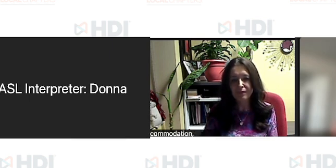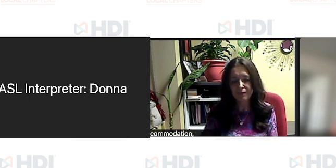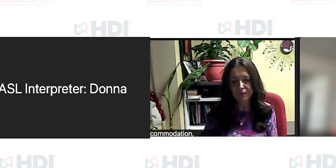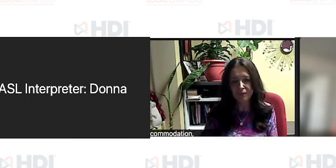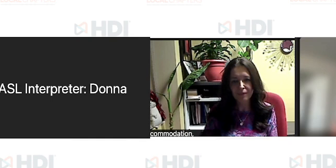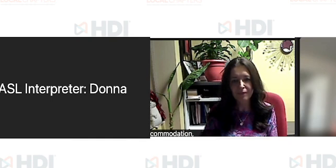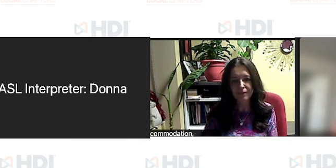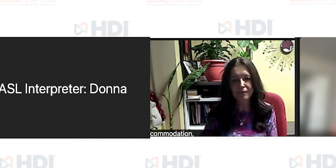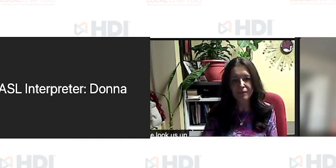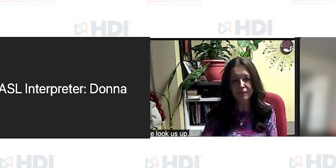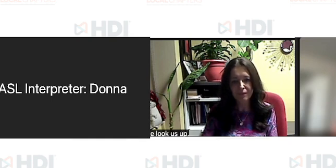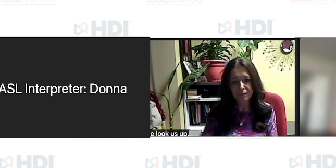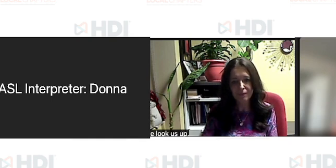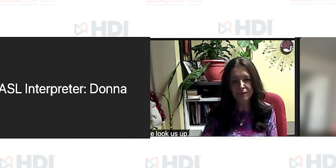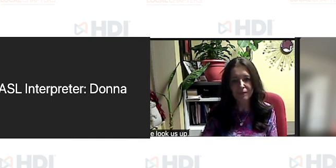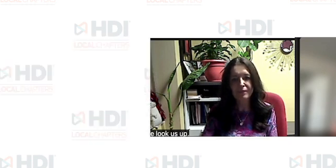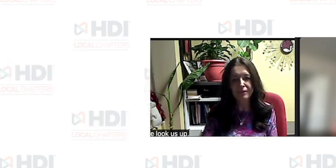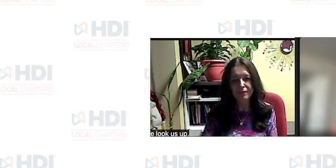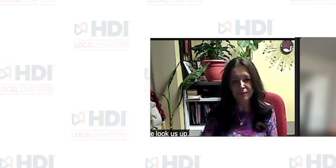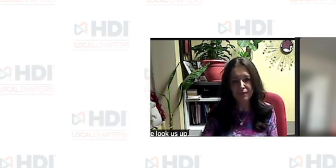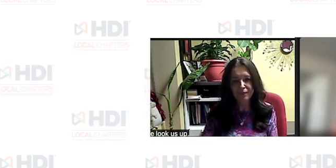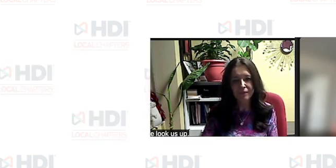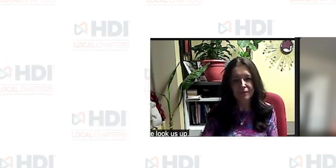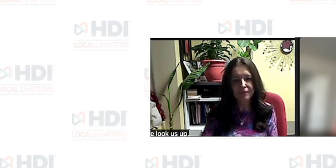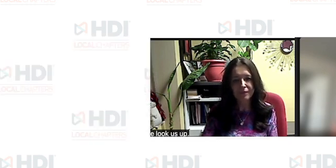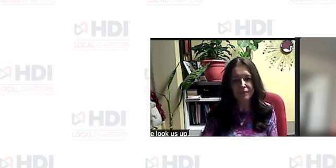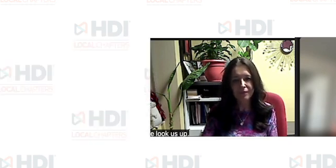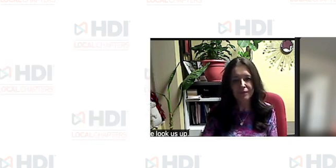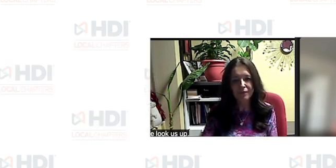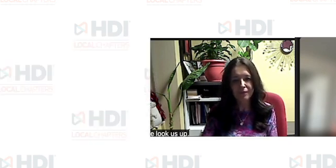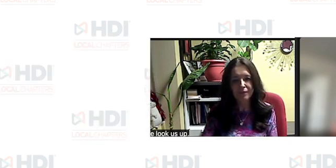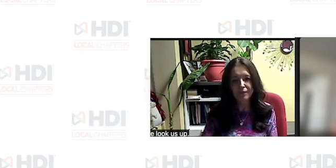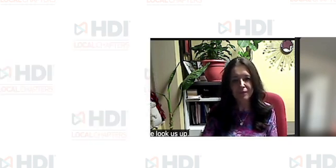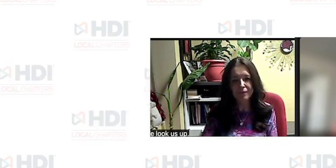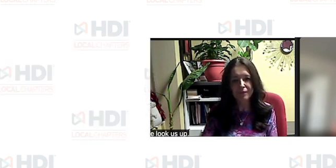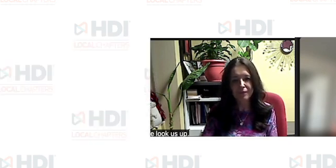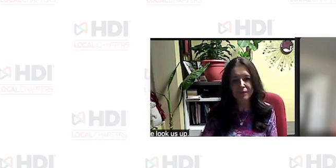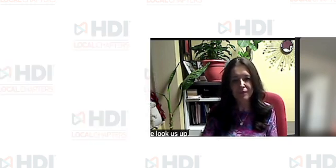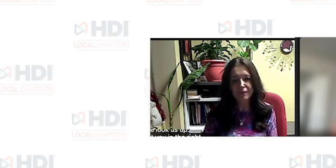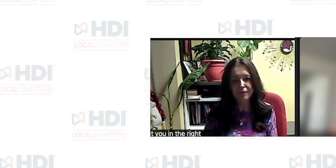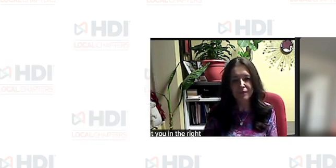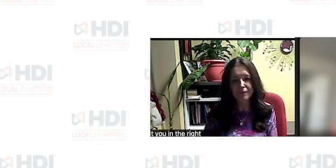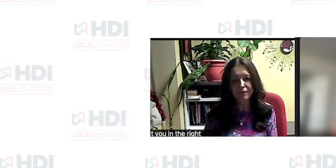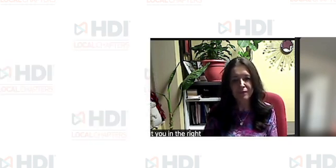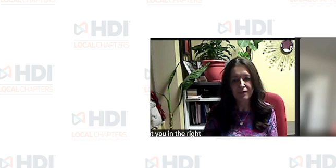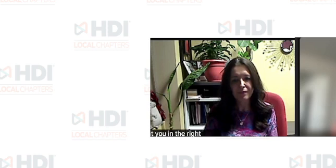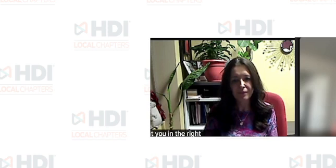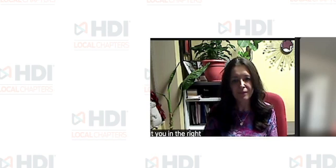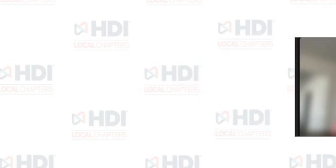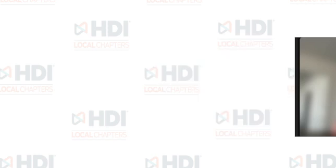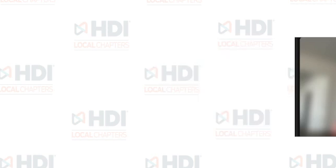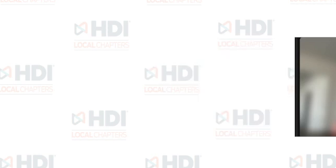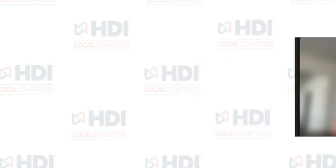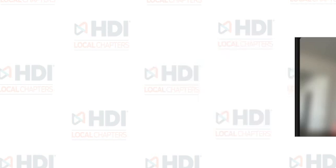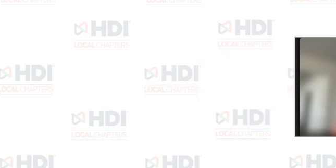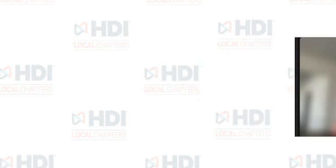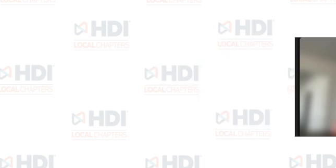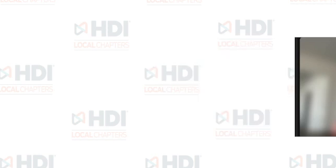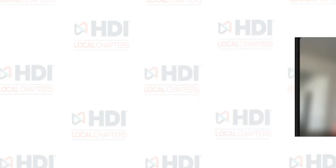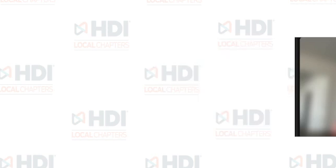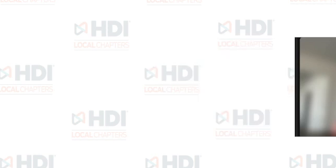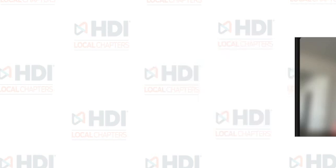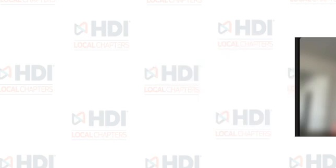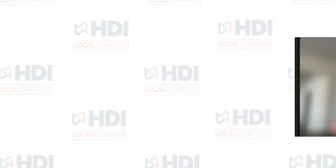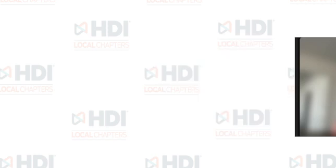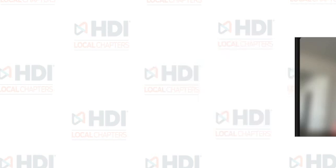right direction uh and then of course you can also uh do online searches for local resources but we hope that you reach out to us because